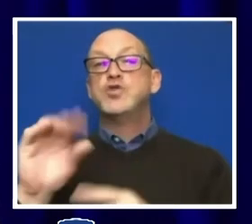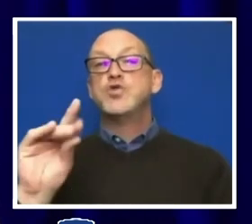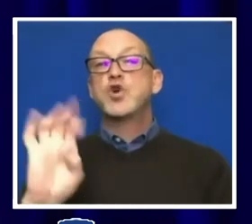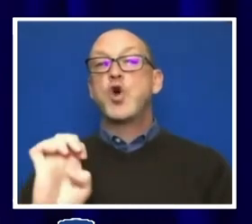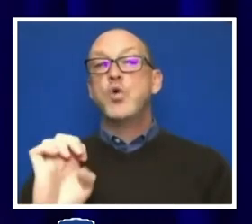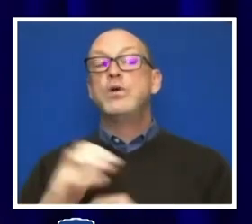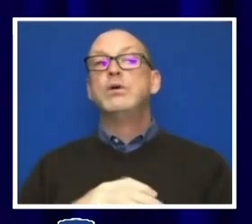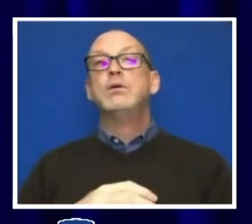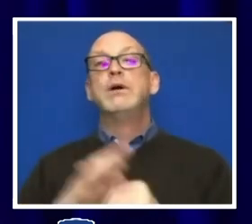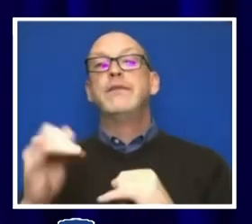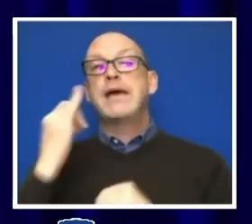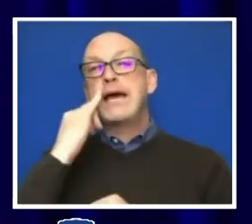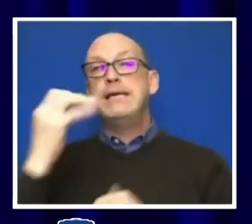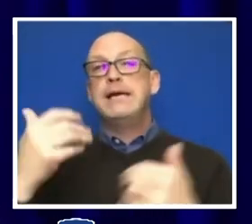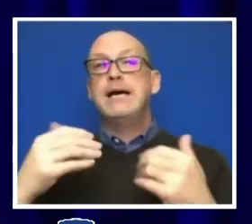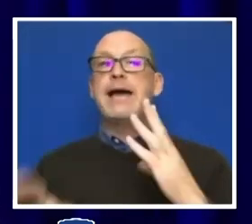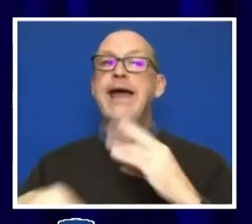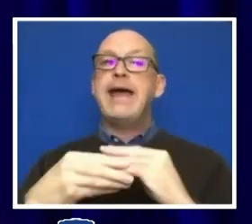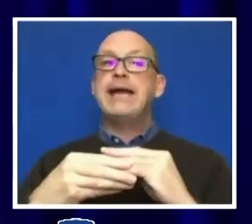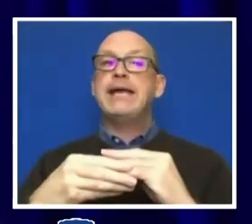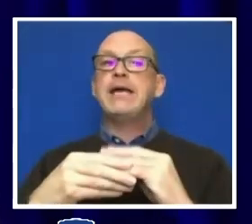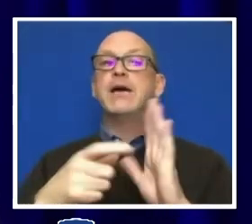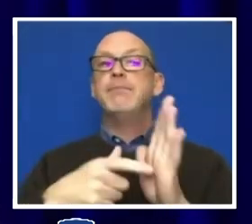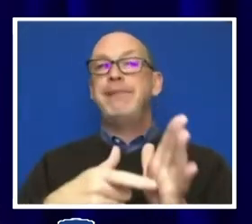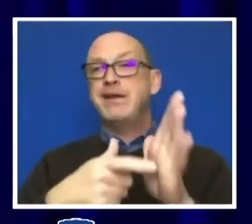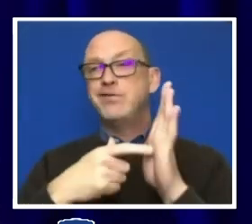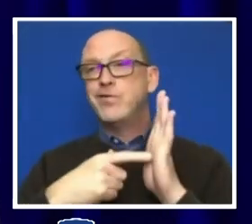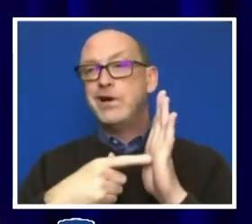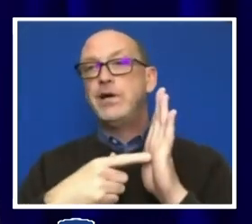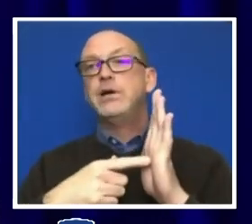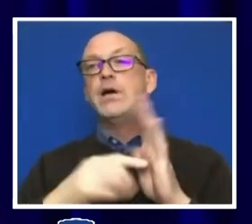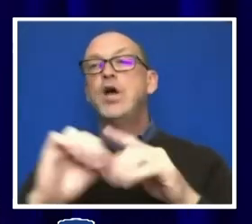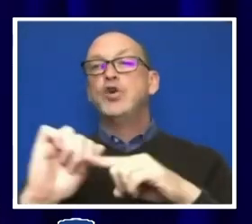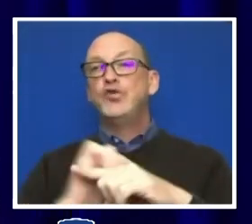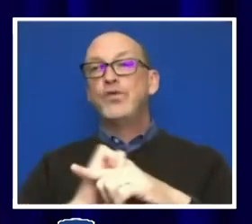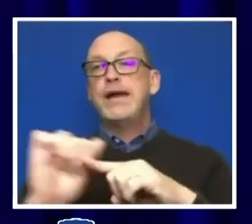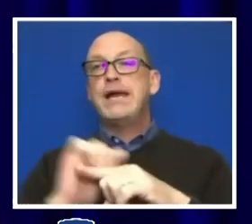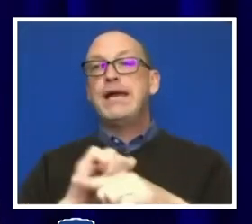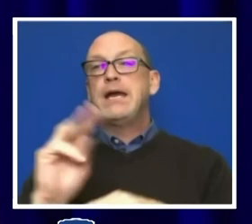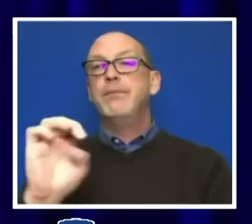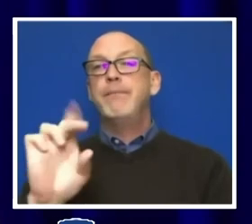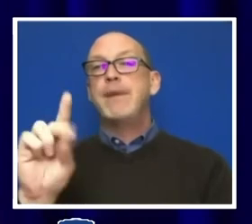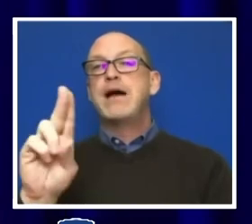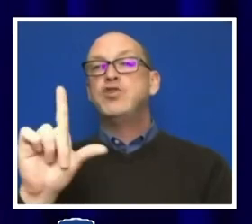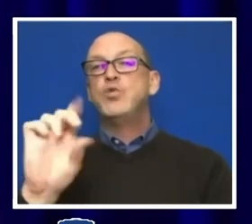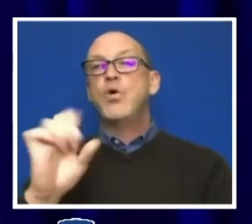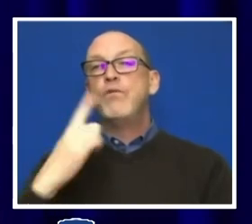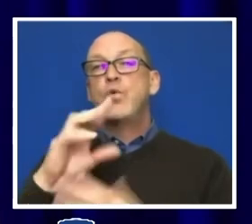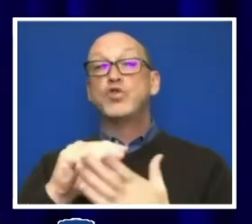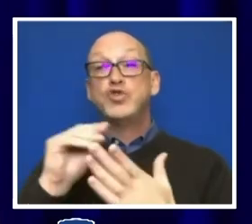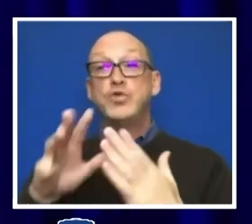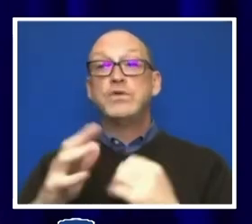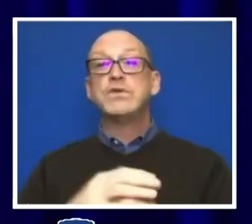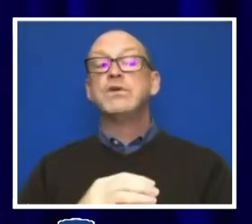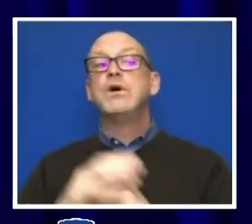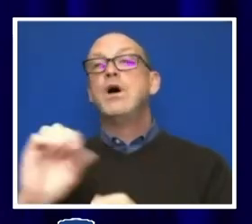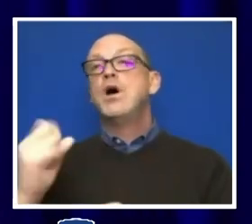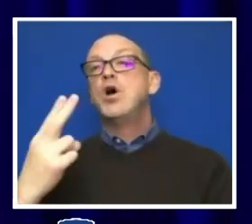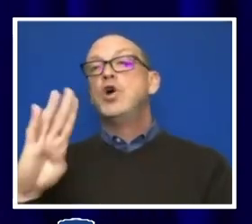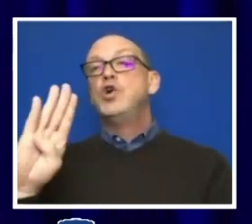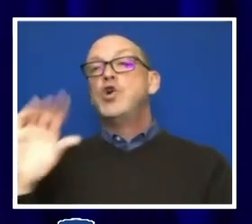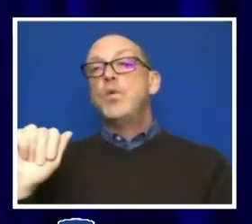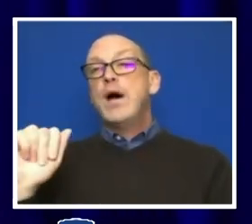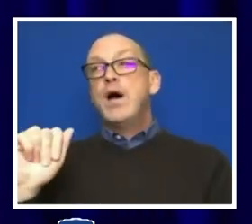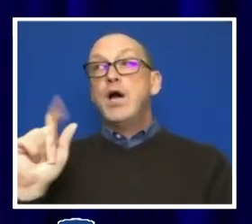adding also a mandatory training module for students. So Shoba, perhaps you could tell us